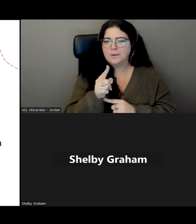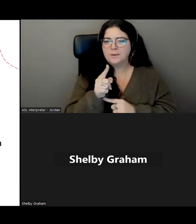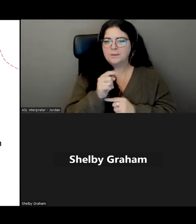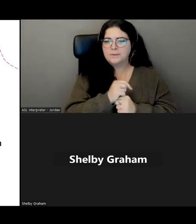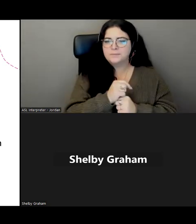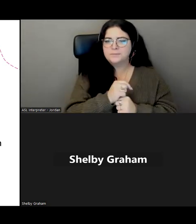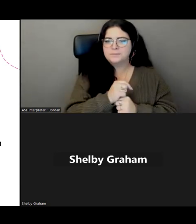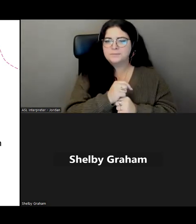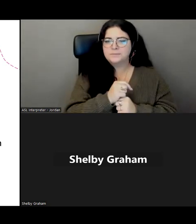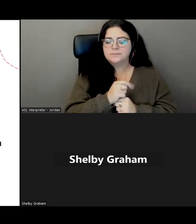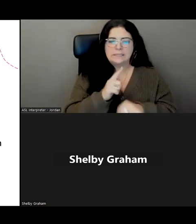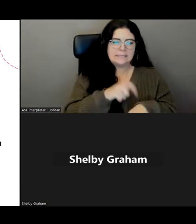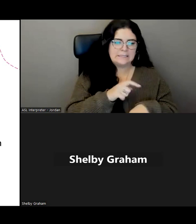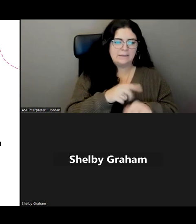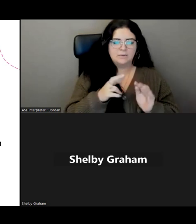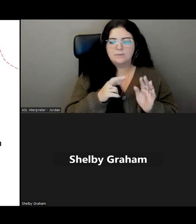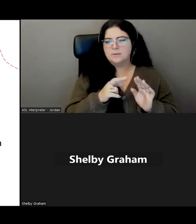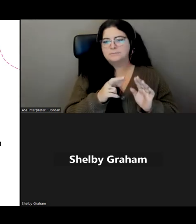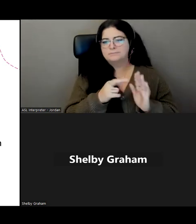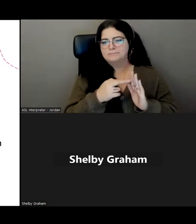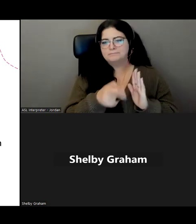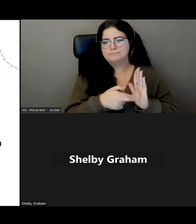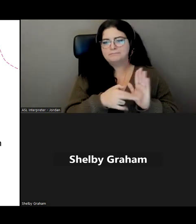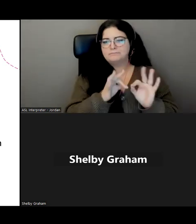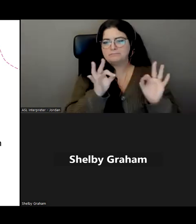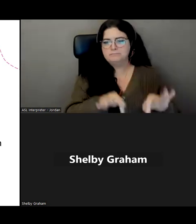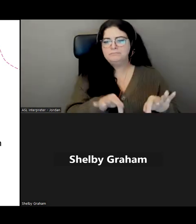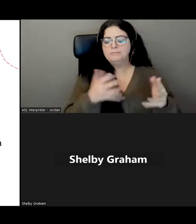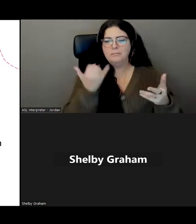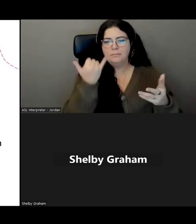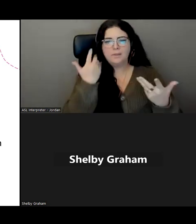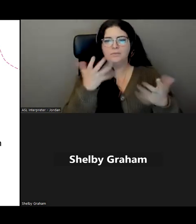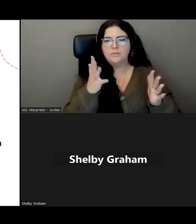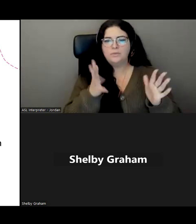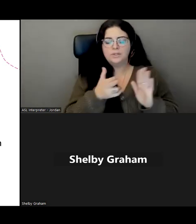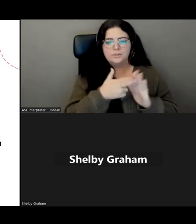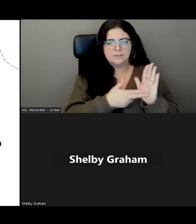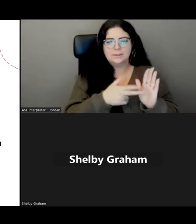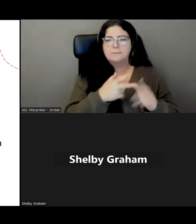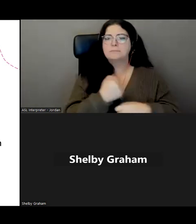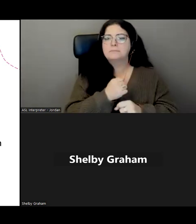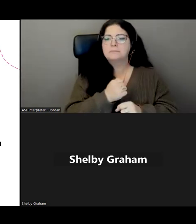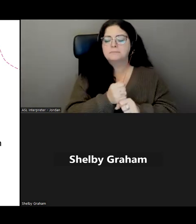includes like a registration form and stuff. But if you've already registered with our program, you'll get like the full 45 minutes.